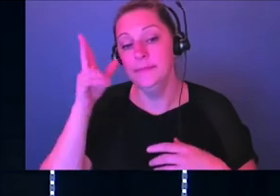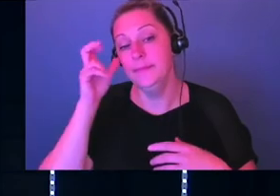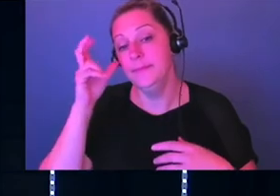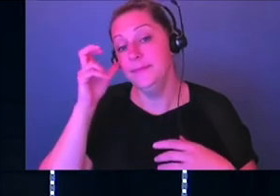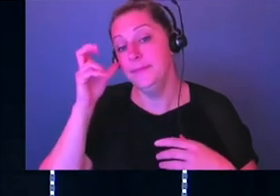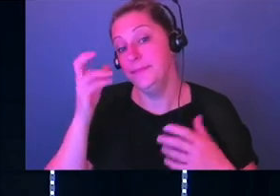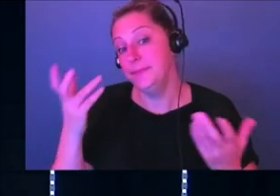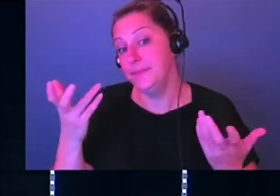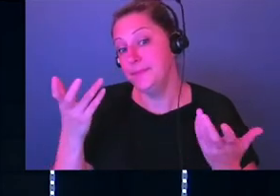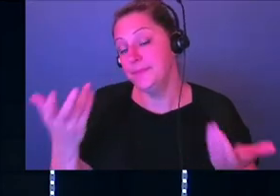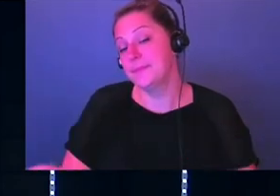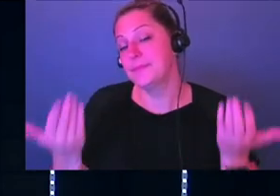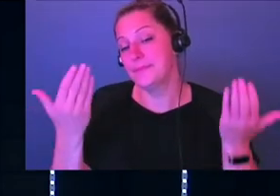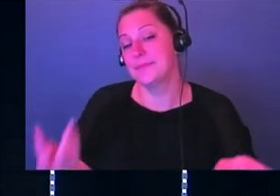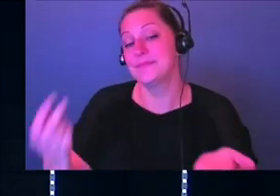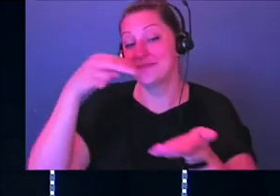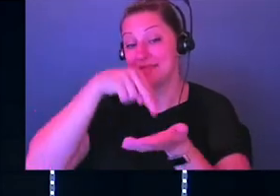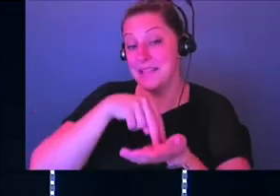Can we stand, church?